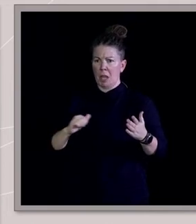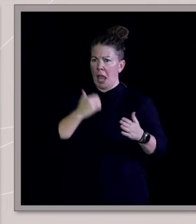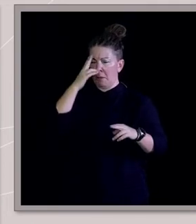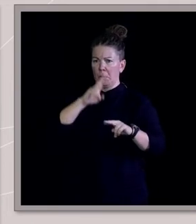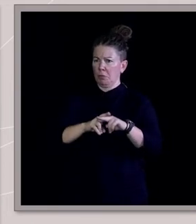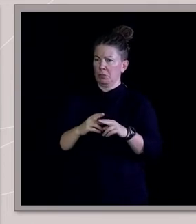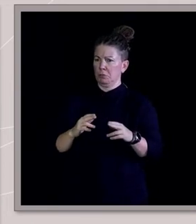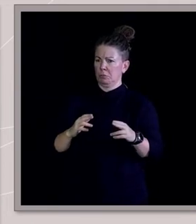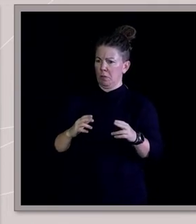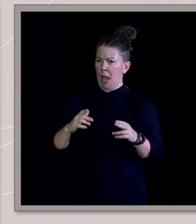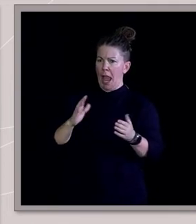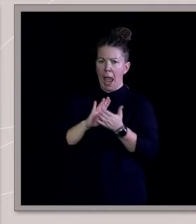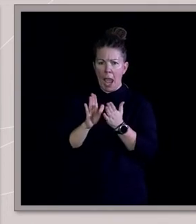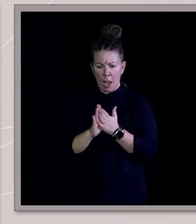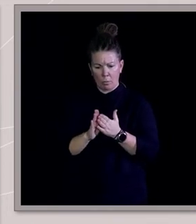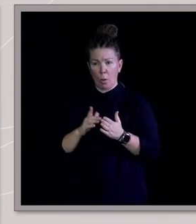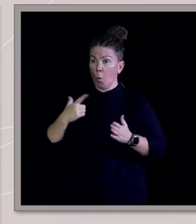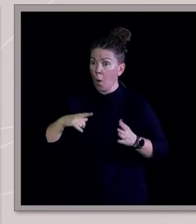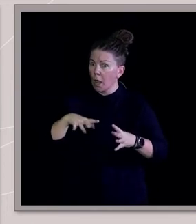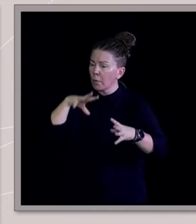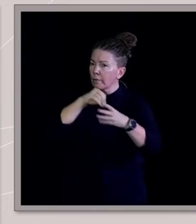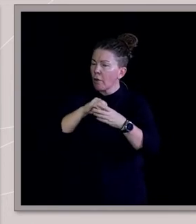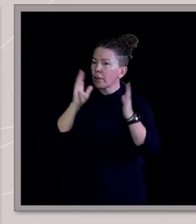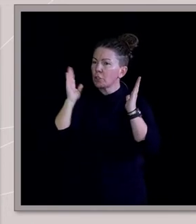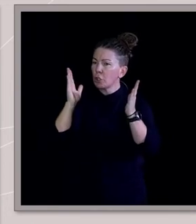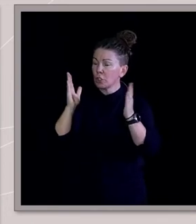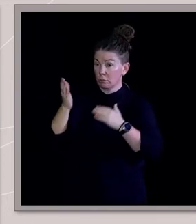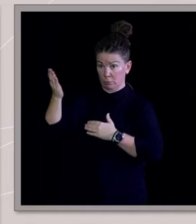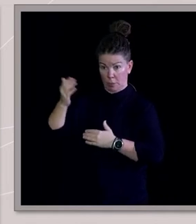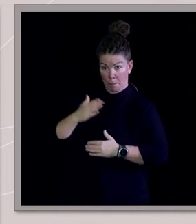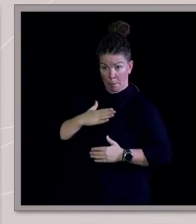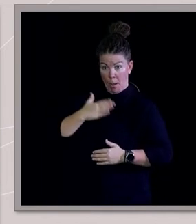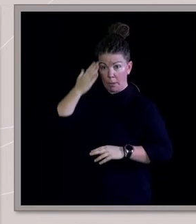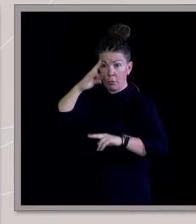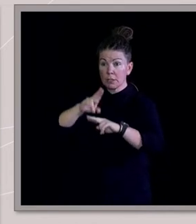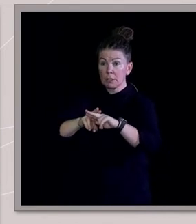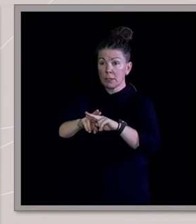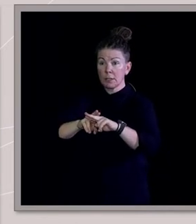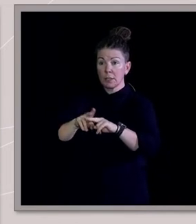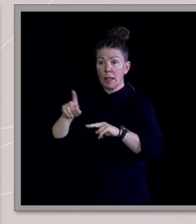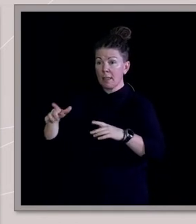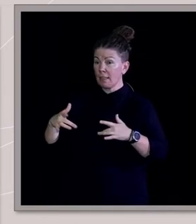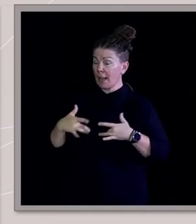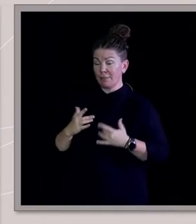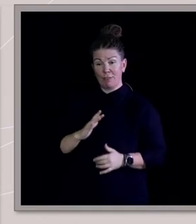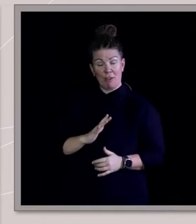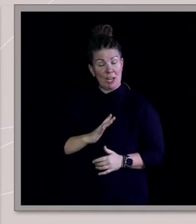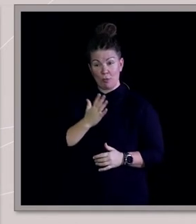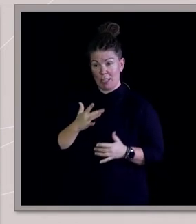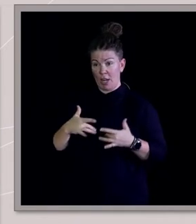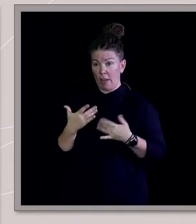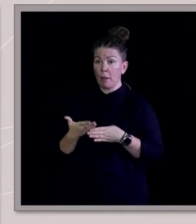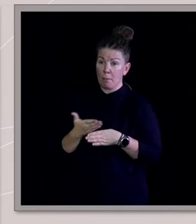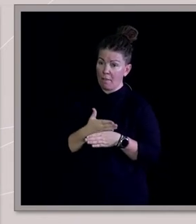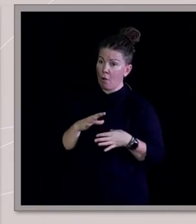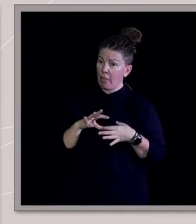why they came to the church. So, in the case of my parents, they'd lived really interesting lives before they